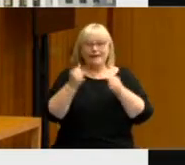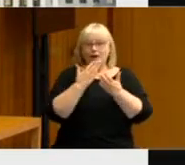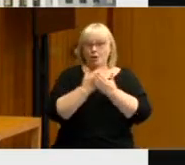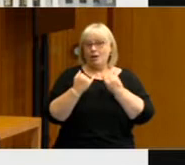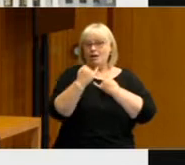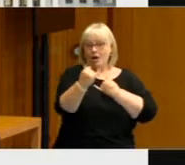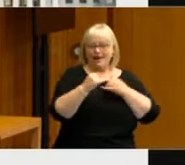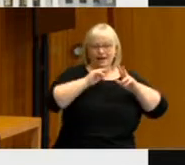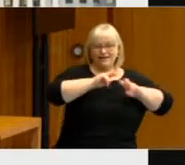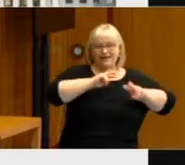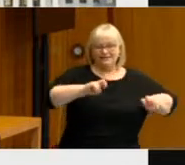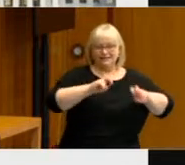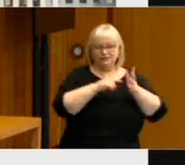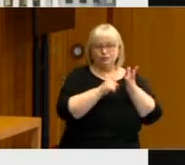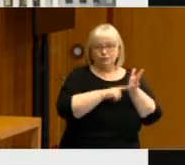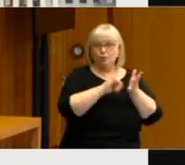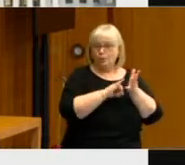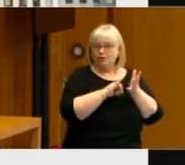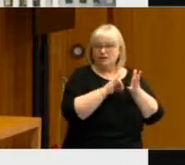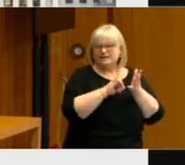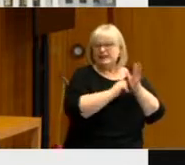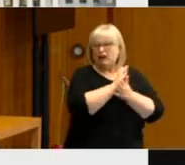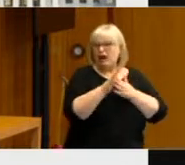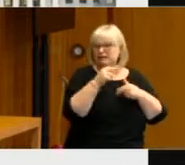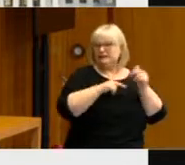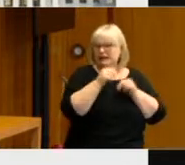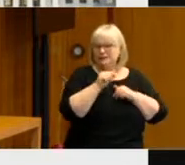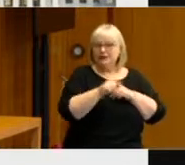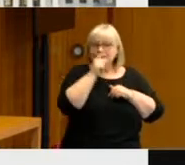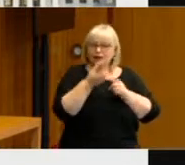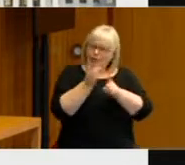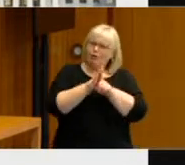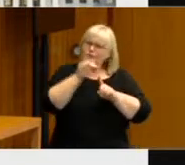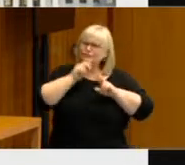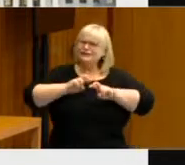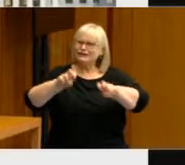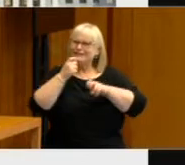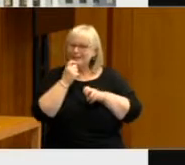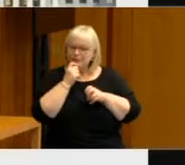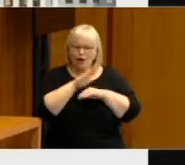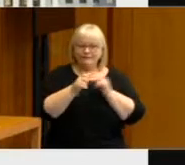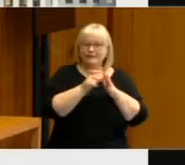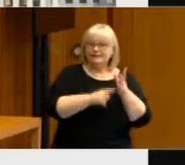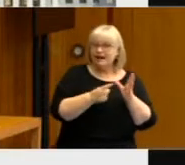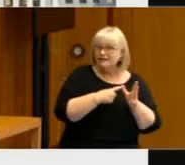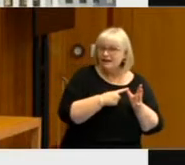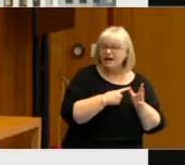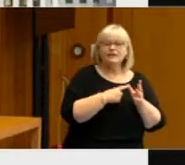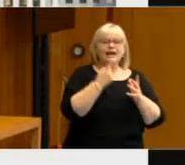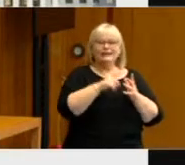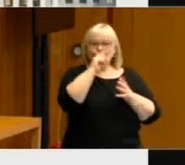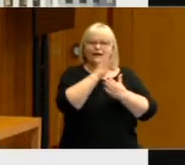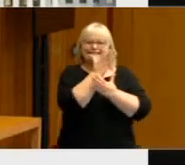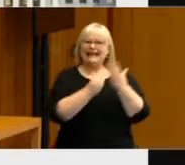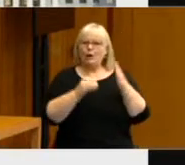analysis tool which Sarah developed which allows you to do your own research on the data and you can also download a copy